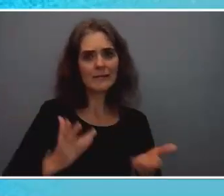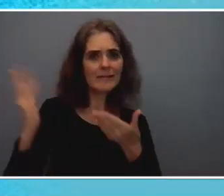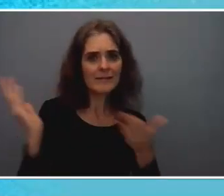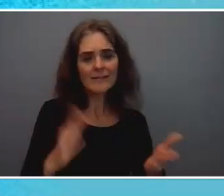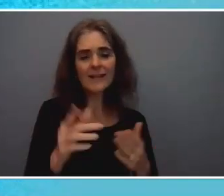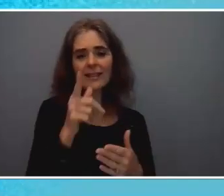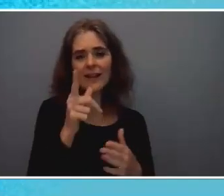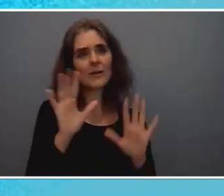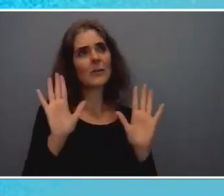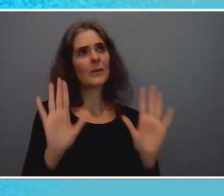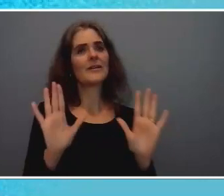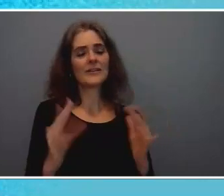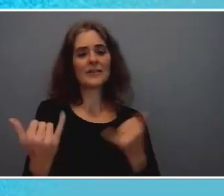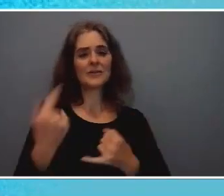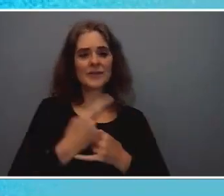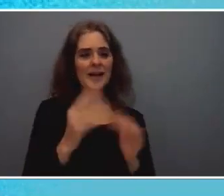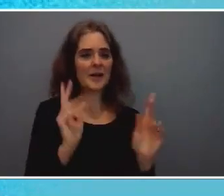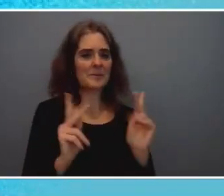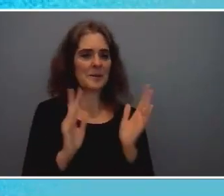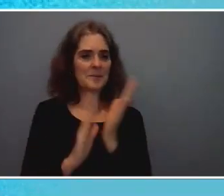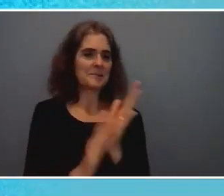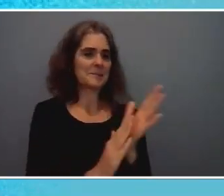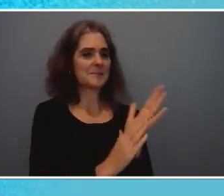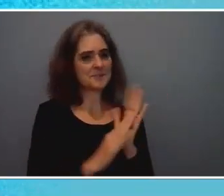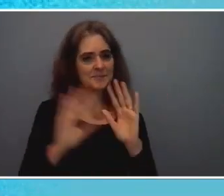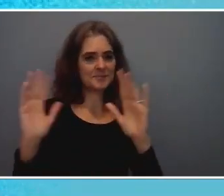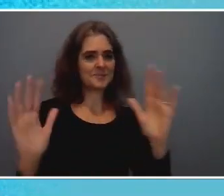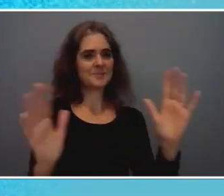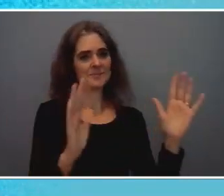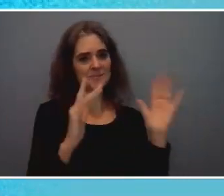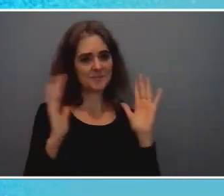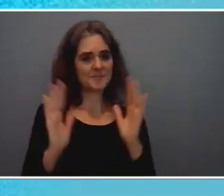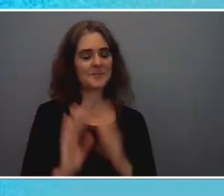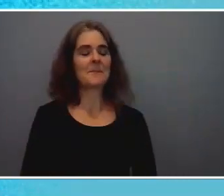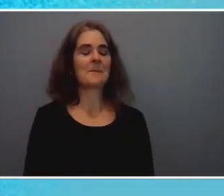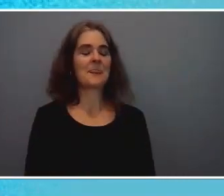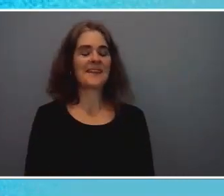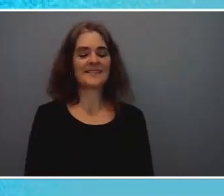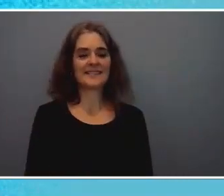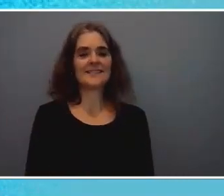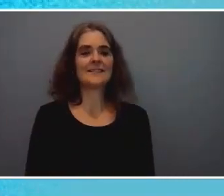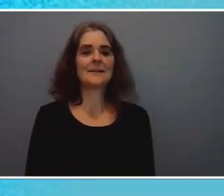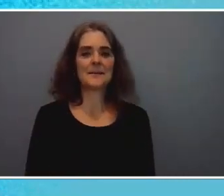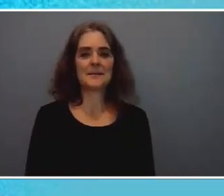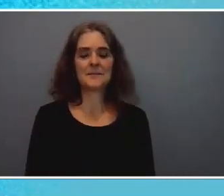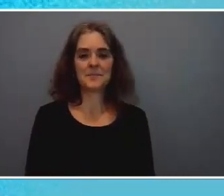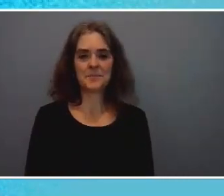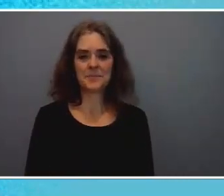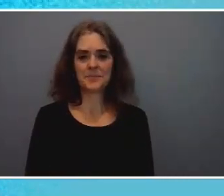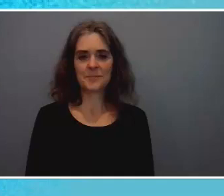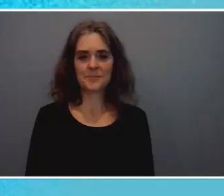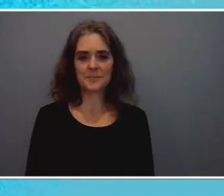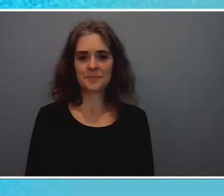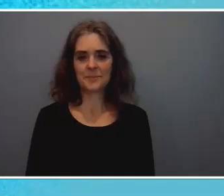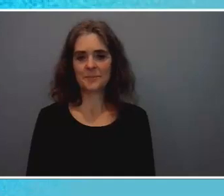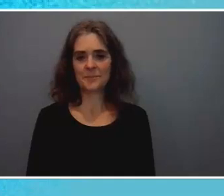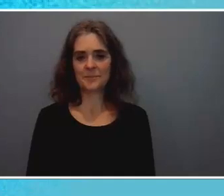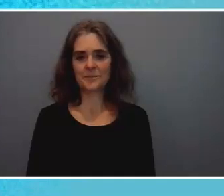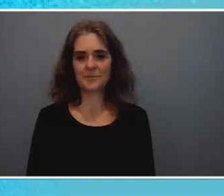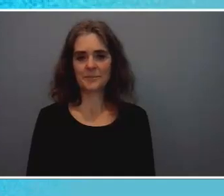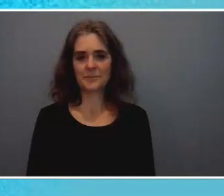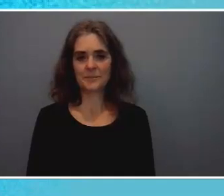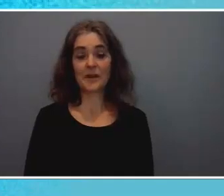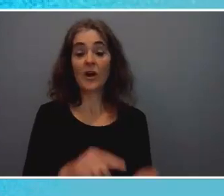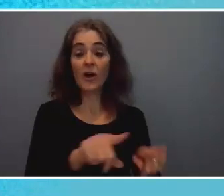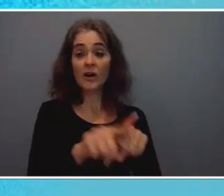as well as all the